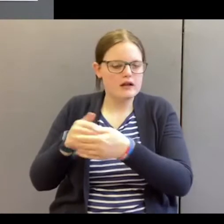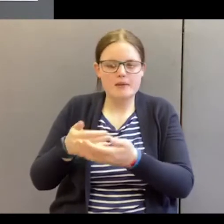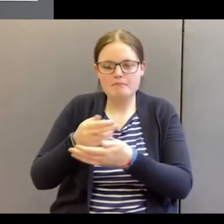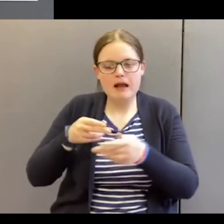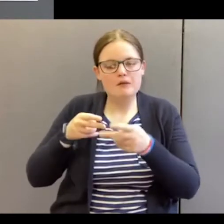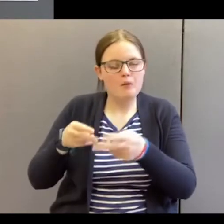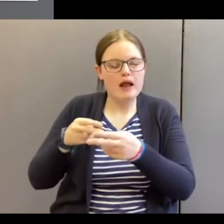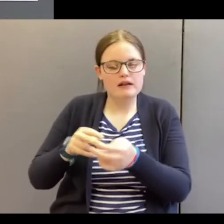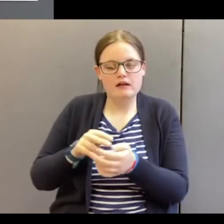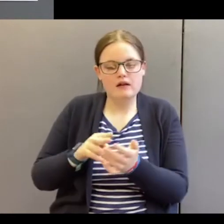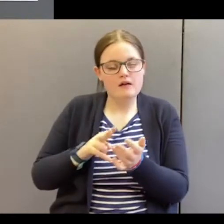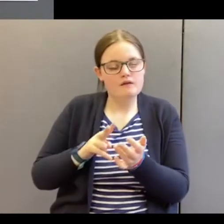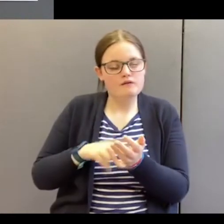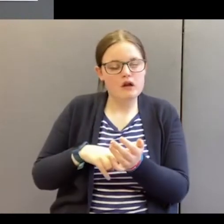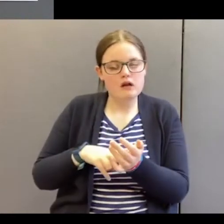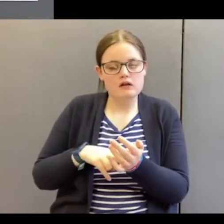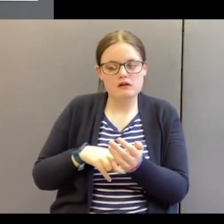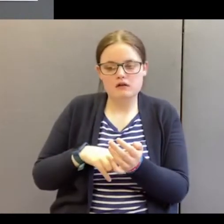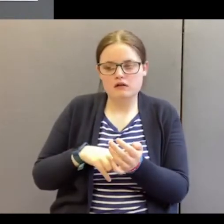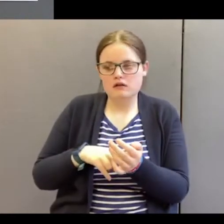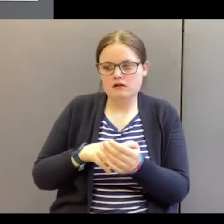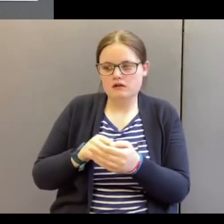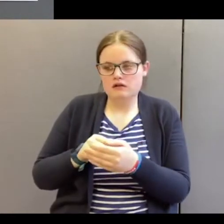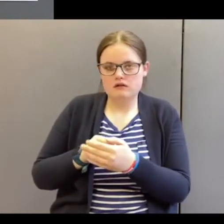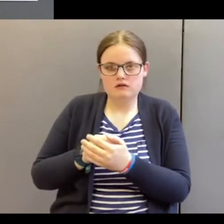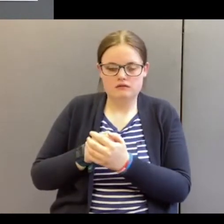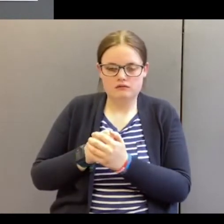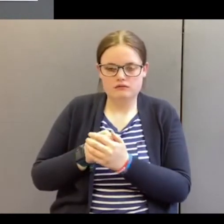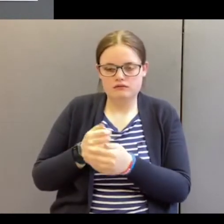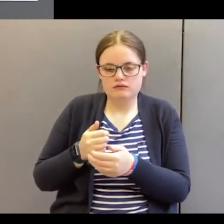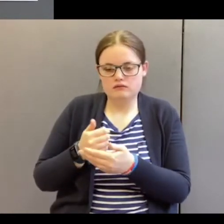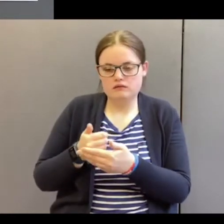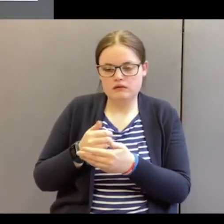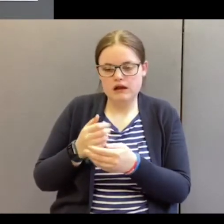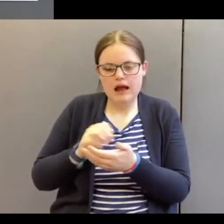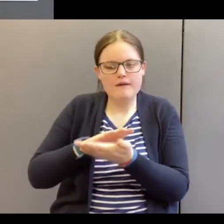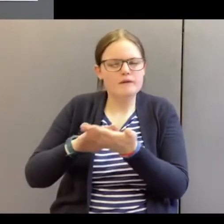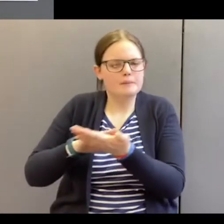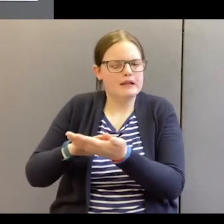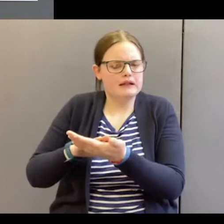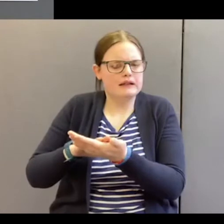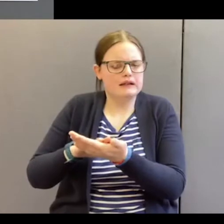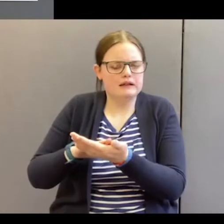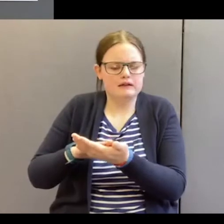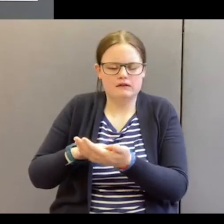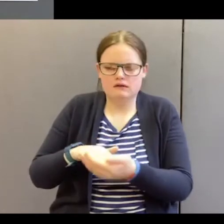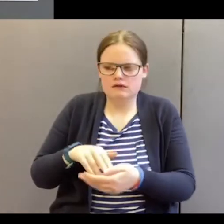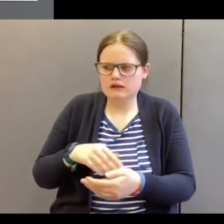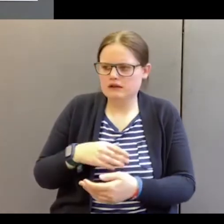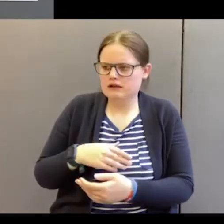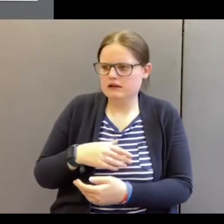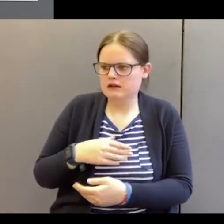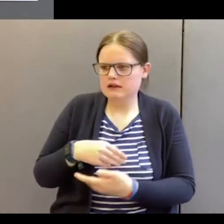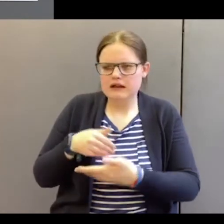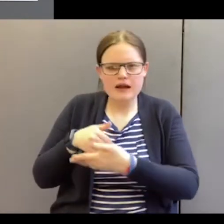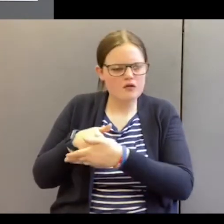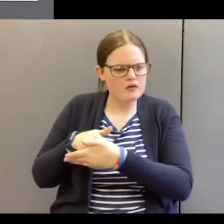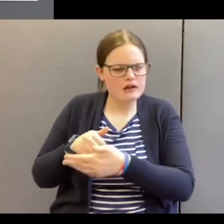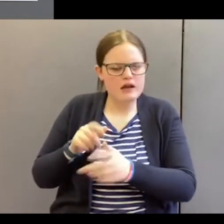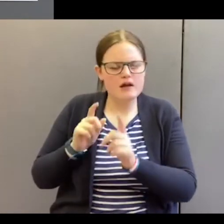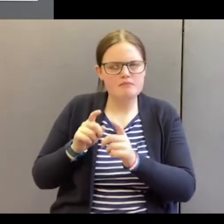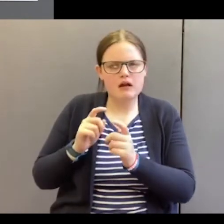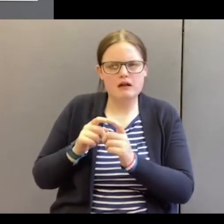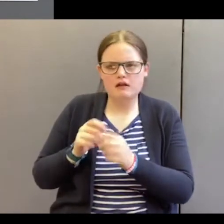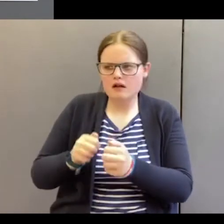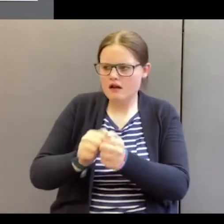a verse which does stand alone and it has a meaning which doesn't need the context, but there